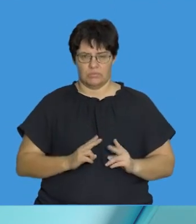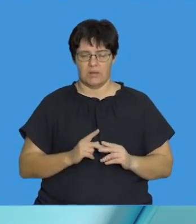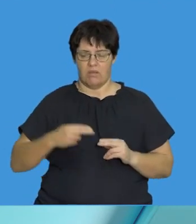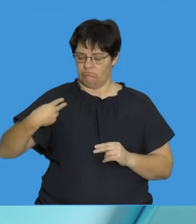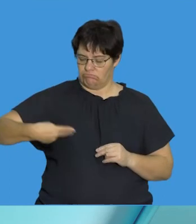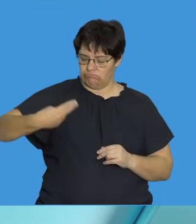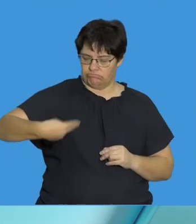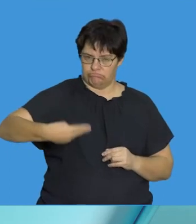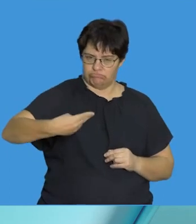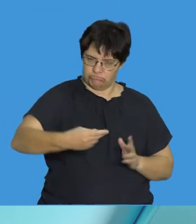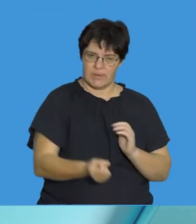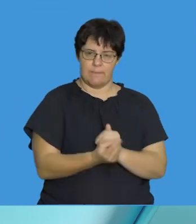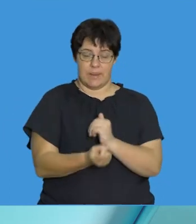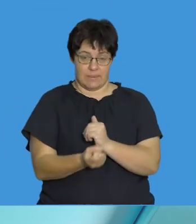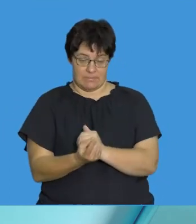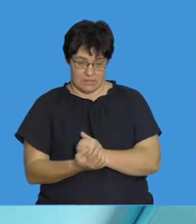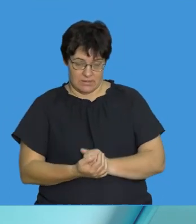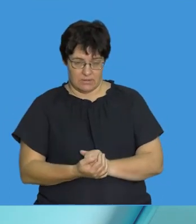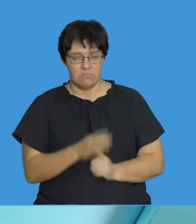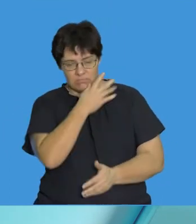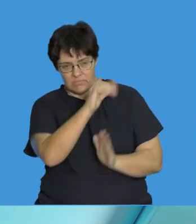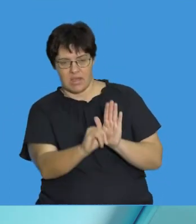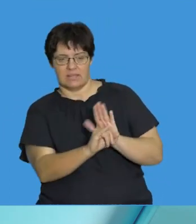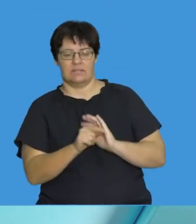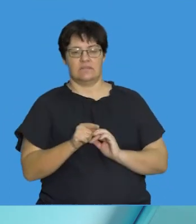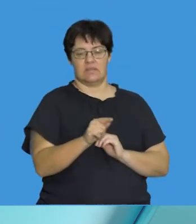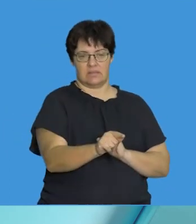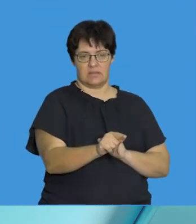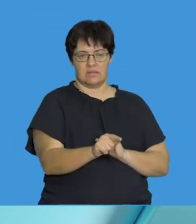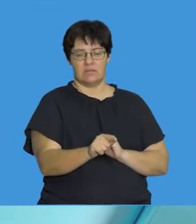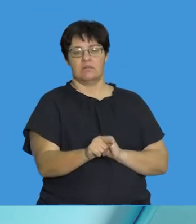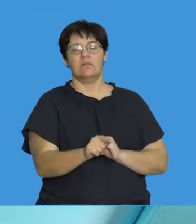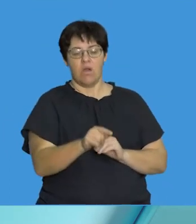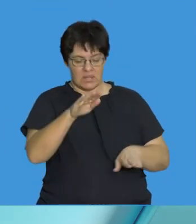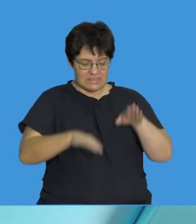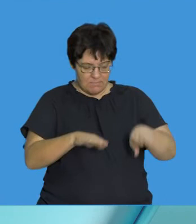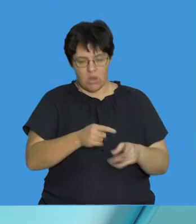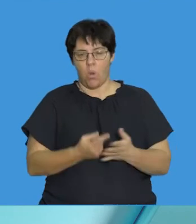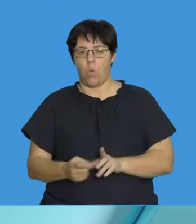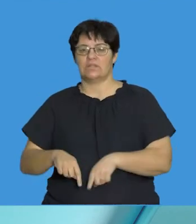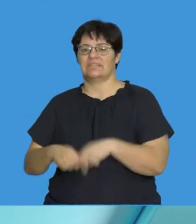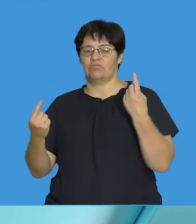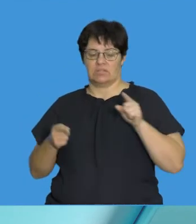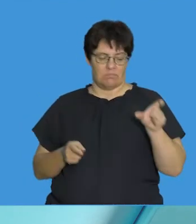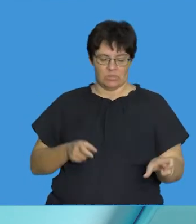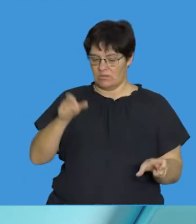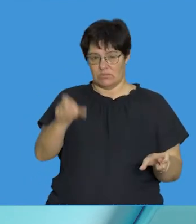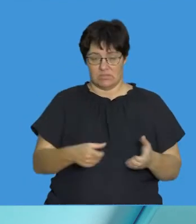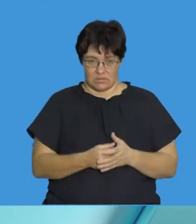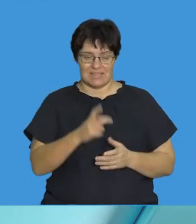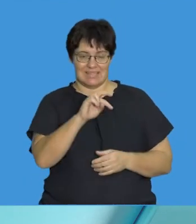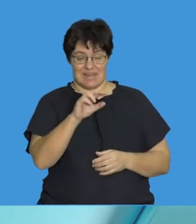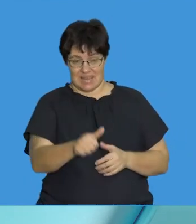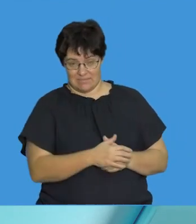constantly repeat. And that is what is used in identifying the similarities or differences between two